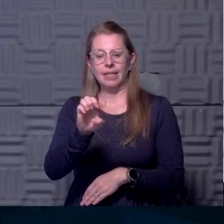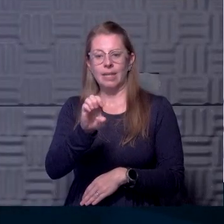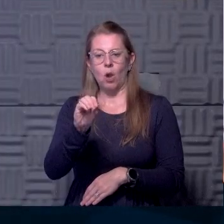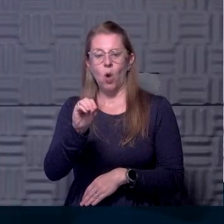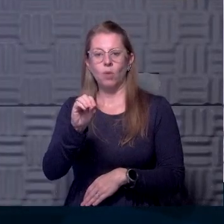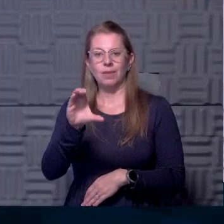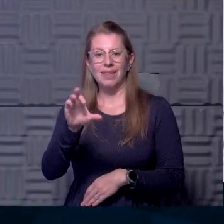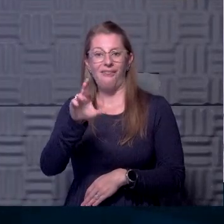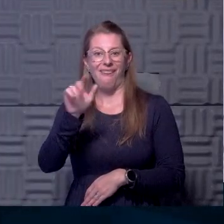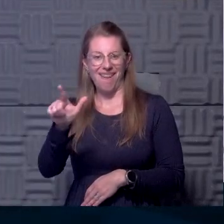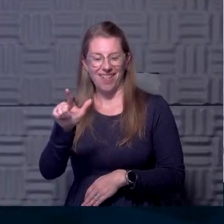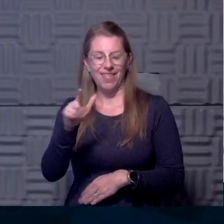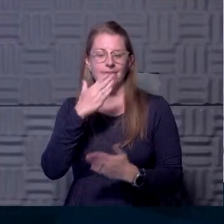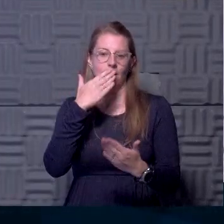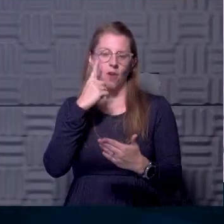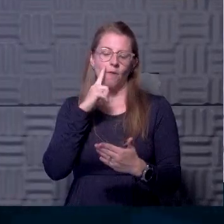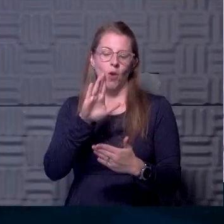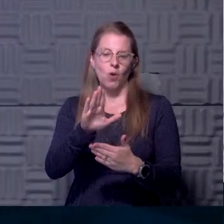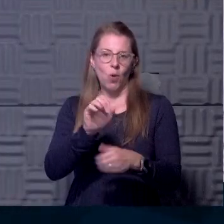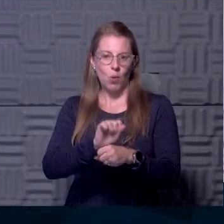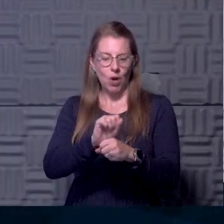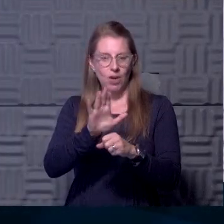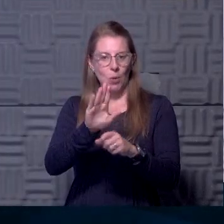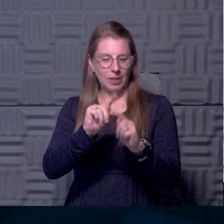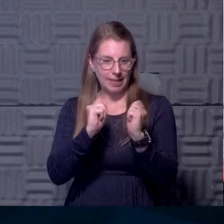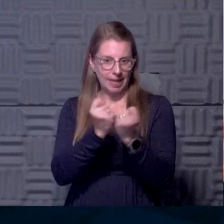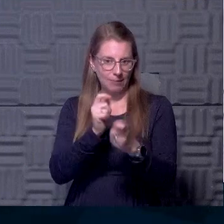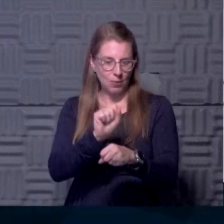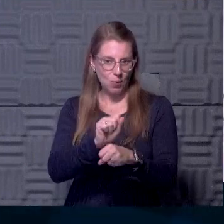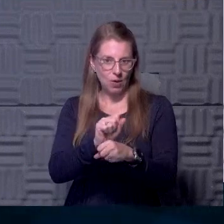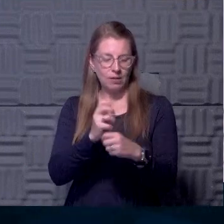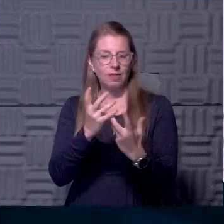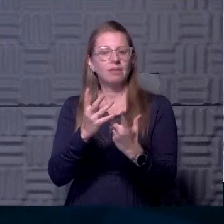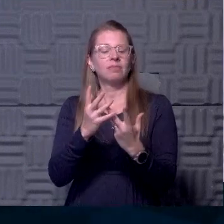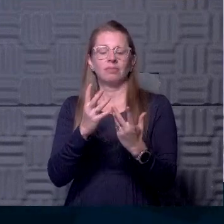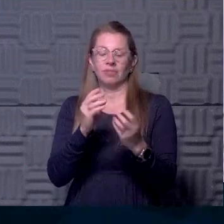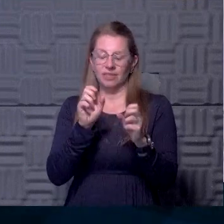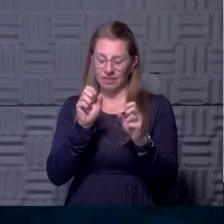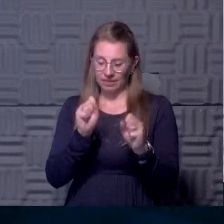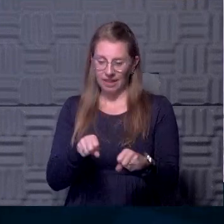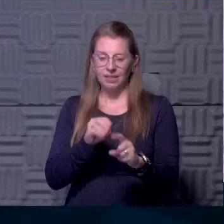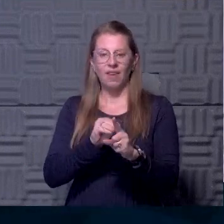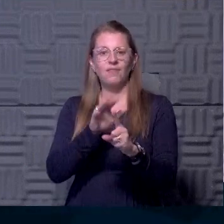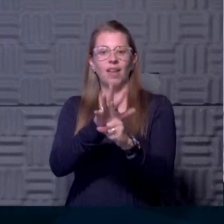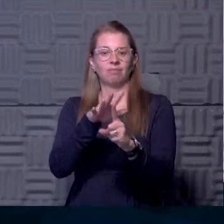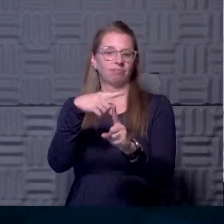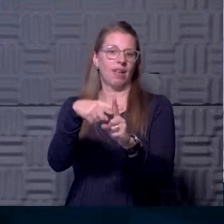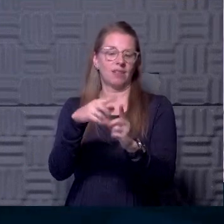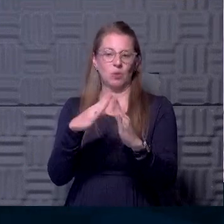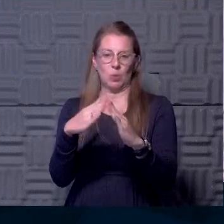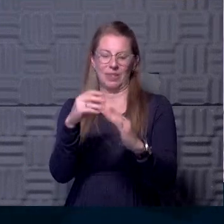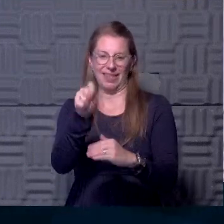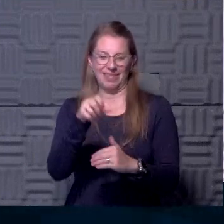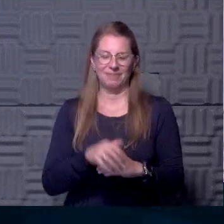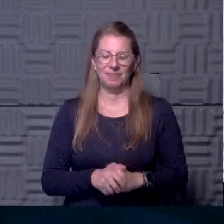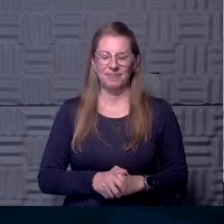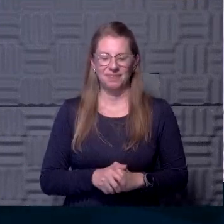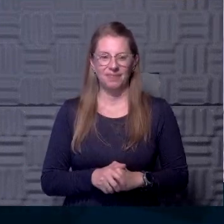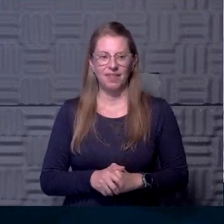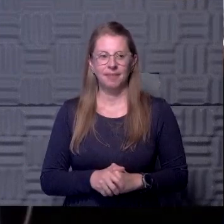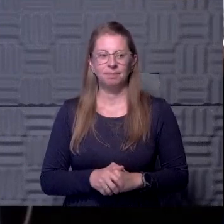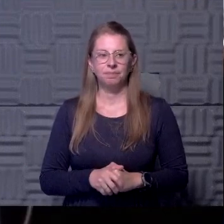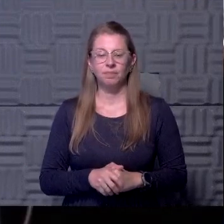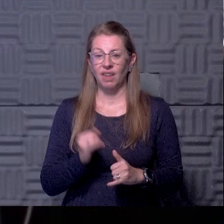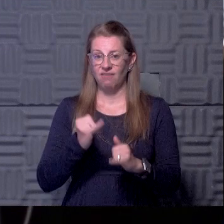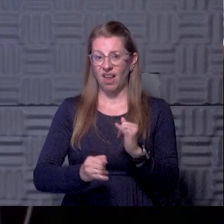you so much for the great work you and your team are doing. It is really making a difference. Final thoughts for, from, from your standpoint today. I